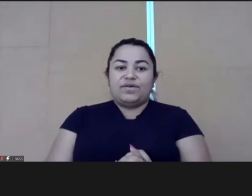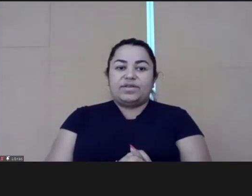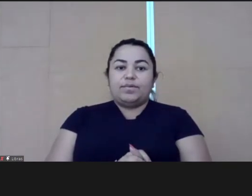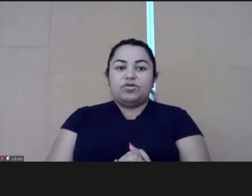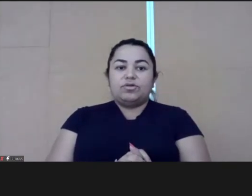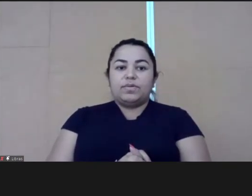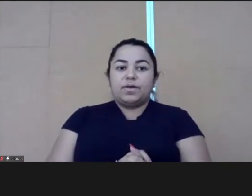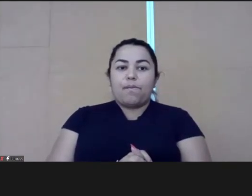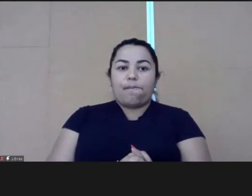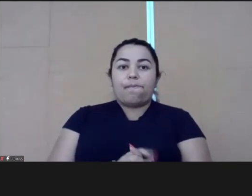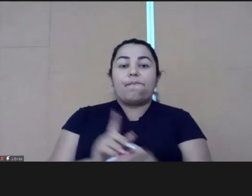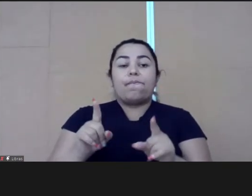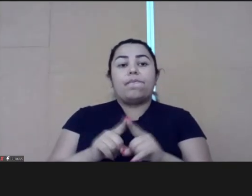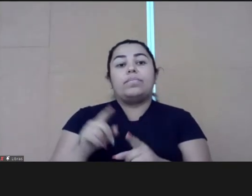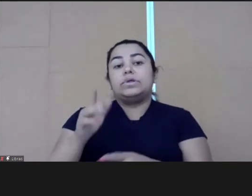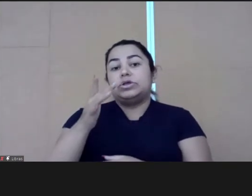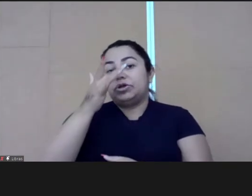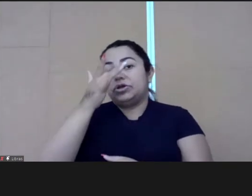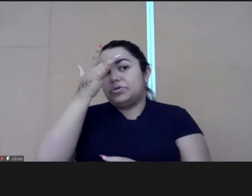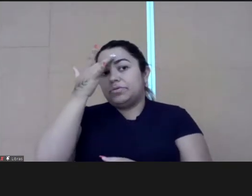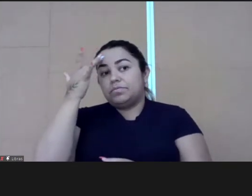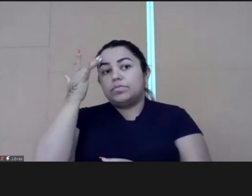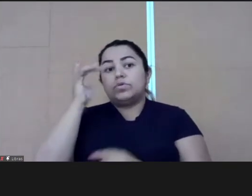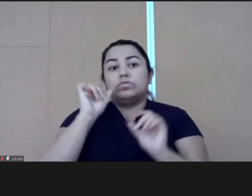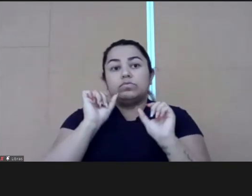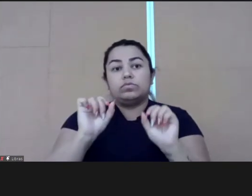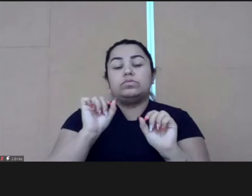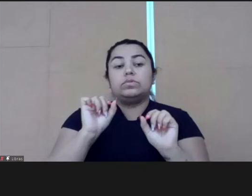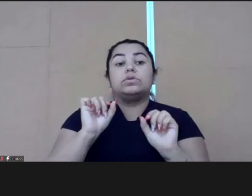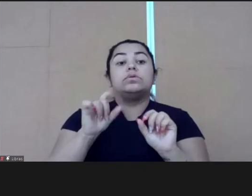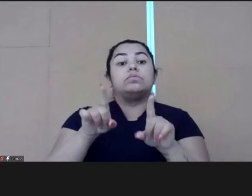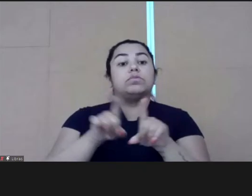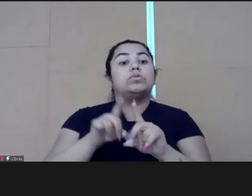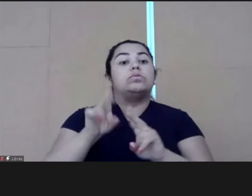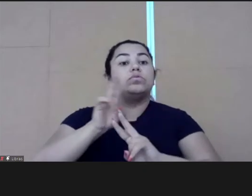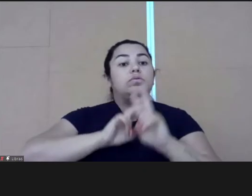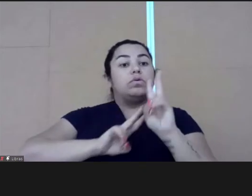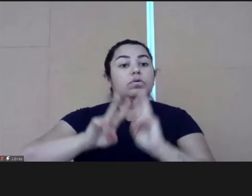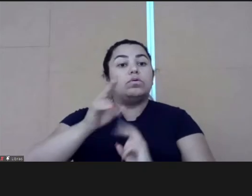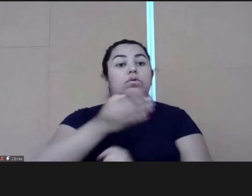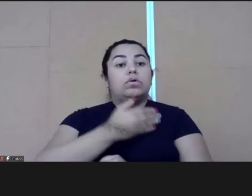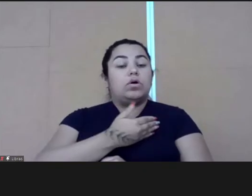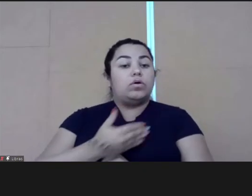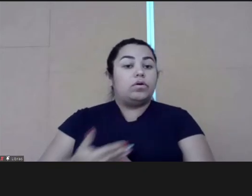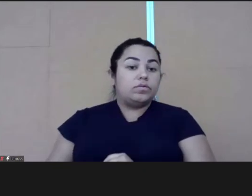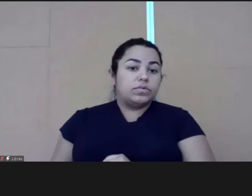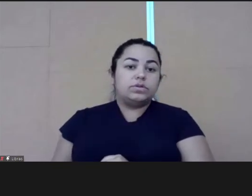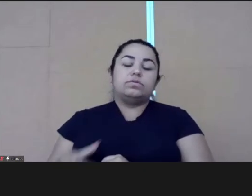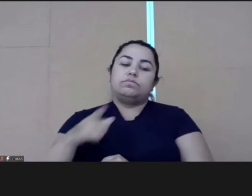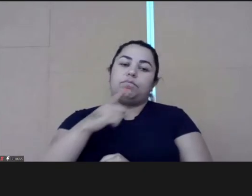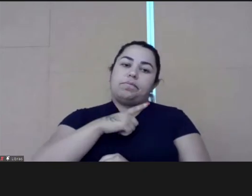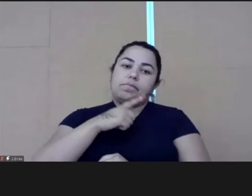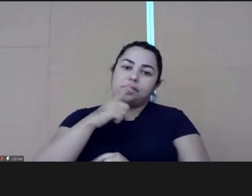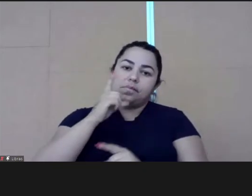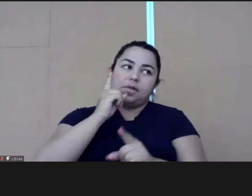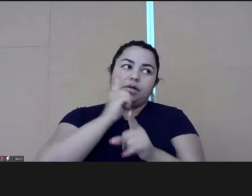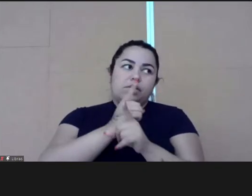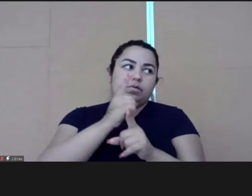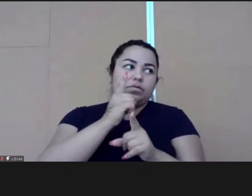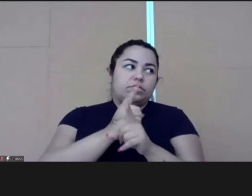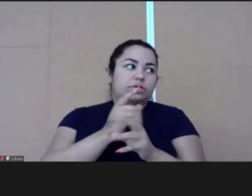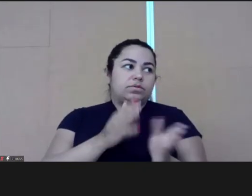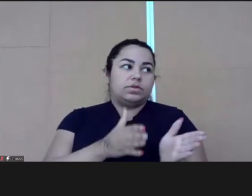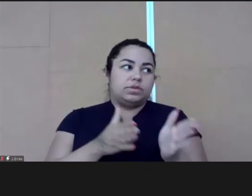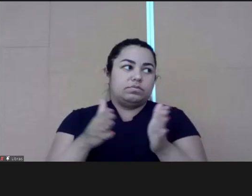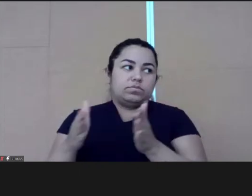aggregate legitimacy. Many people said that they didn't see themselves in the government